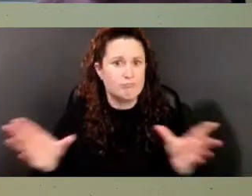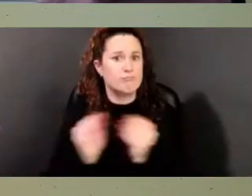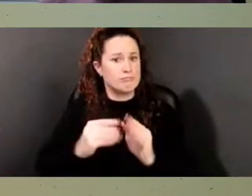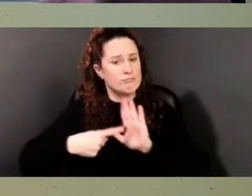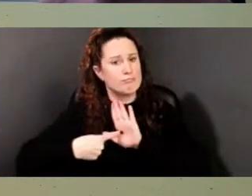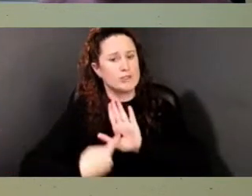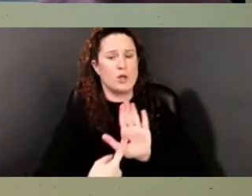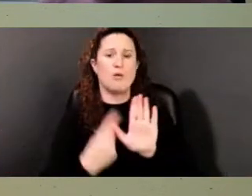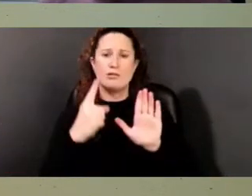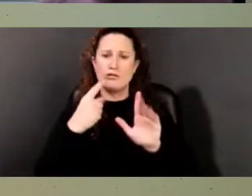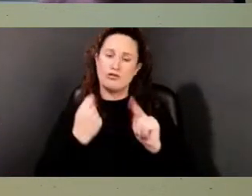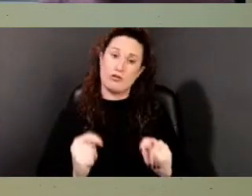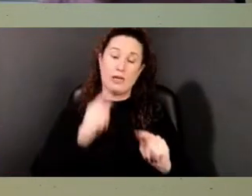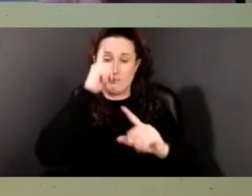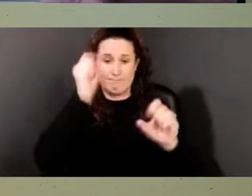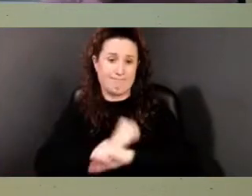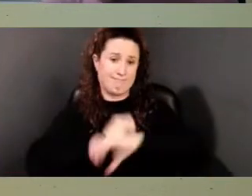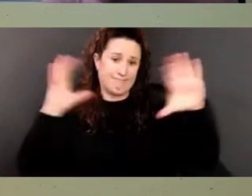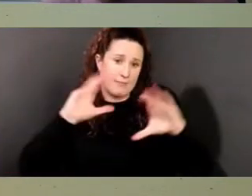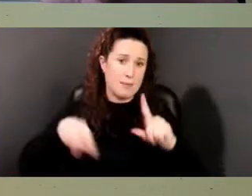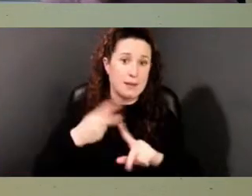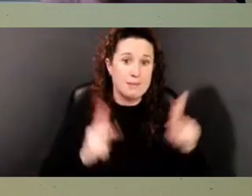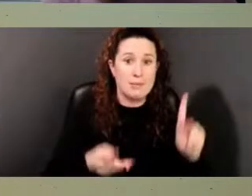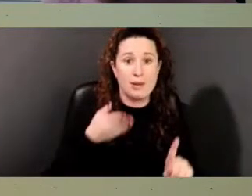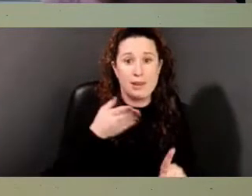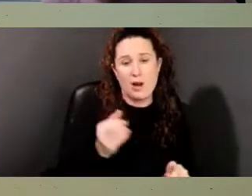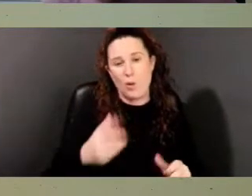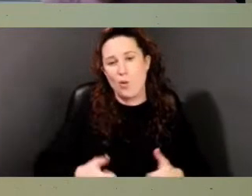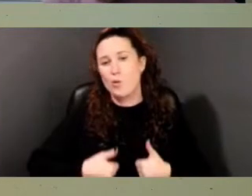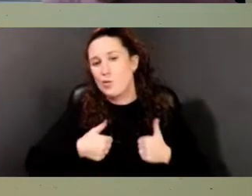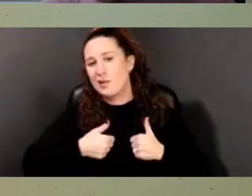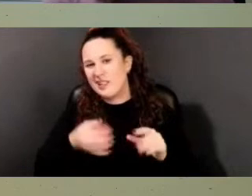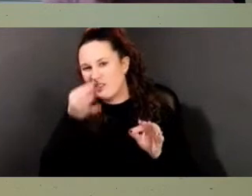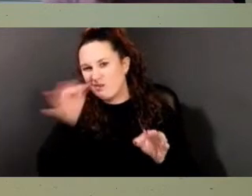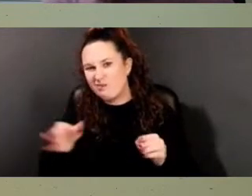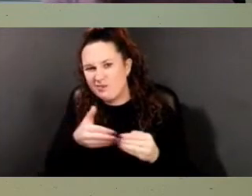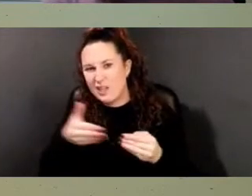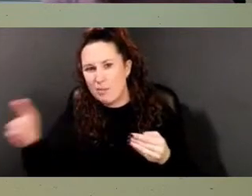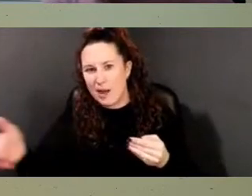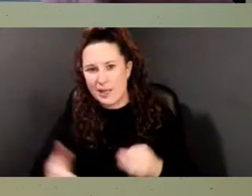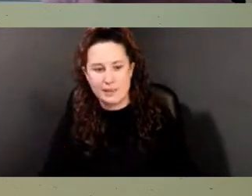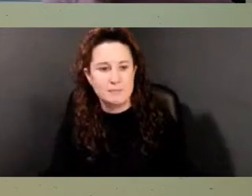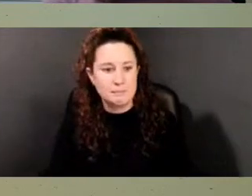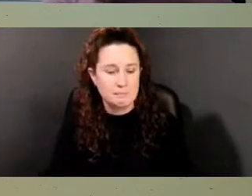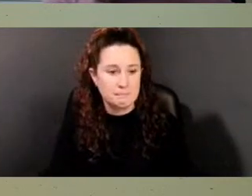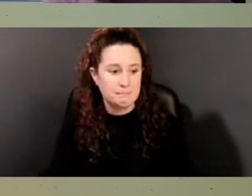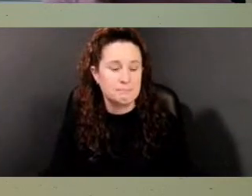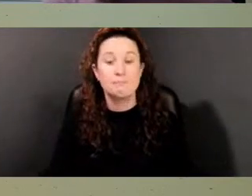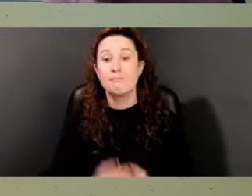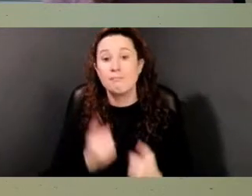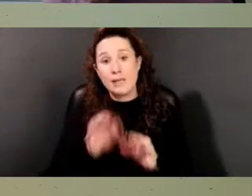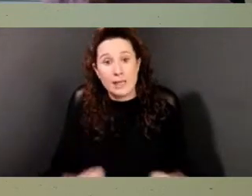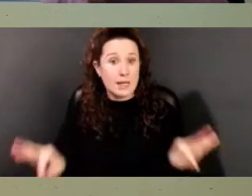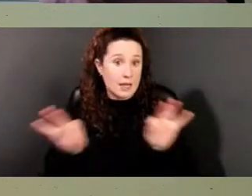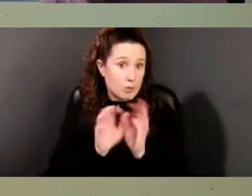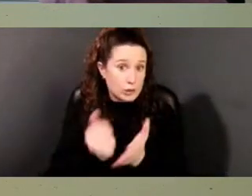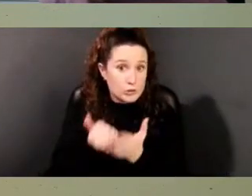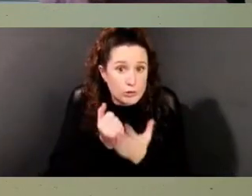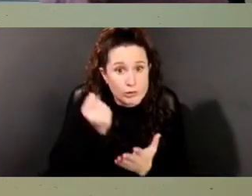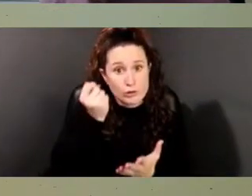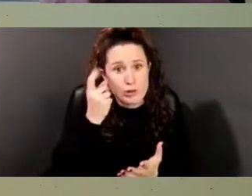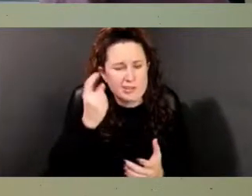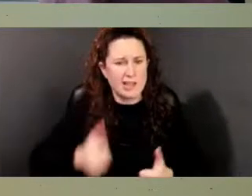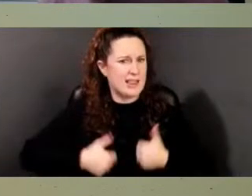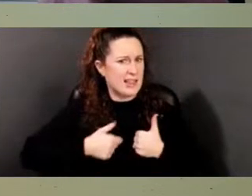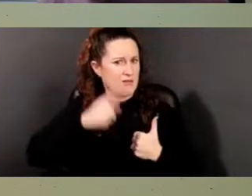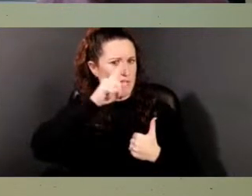plantation or nearby. Next slide, please. One of the keys to understanding life on the plantation in the 18th